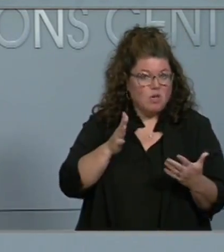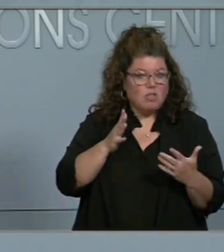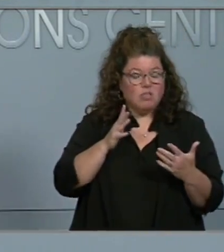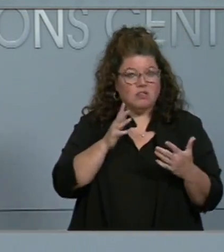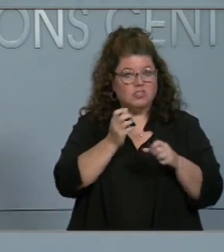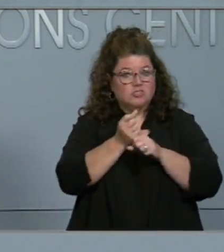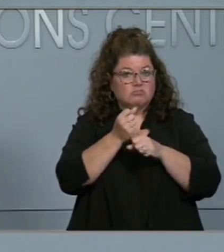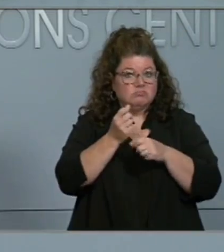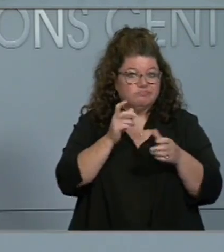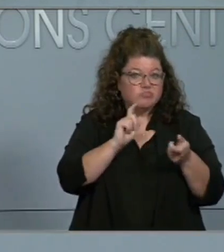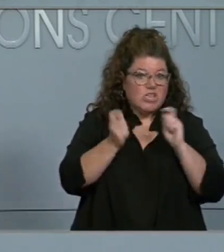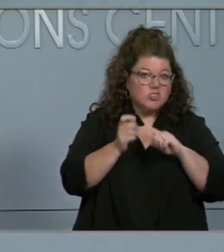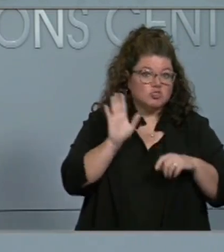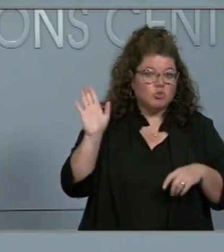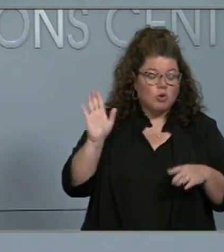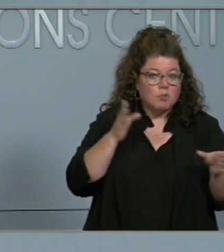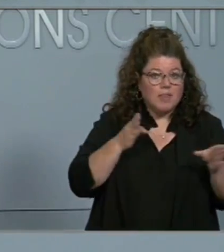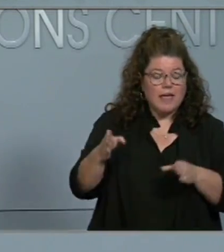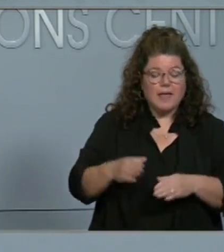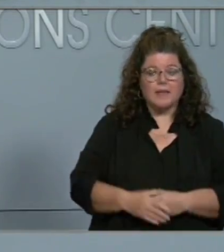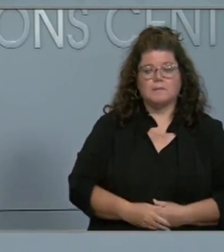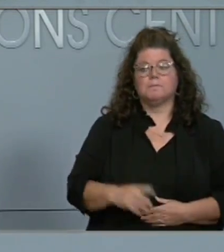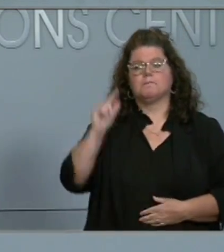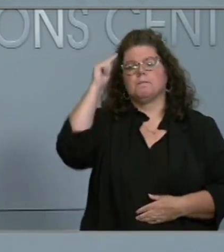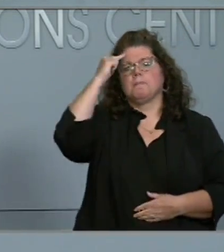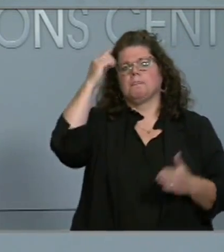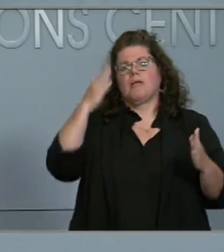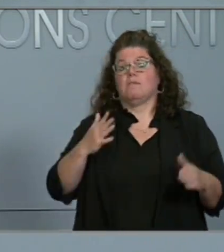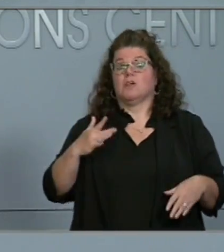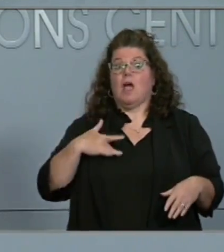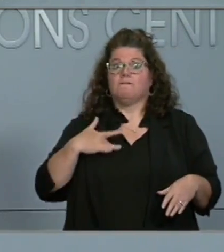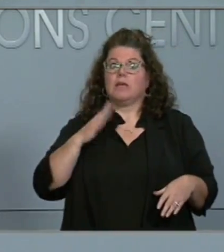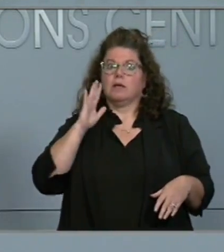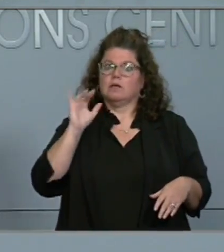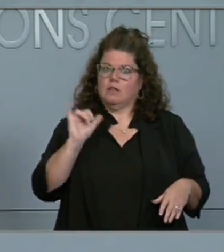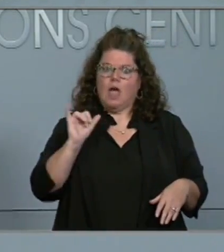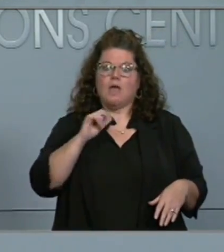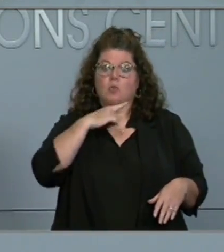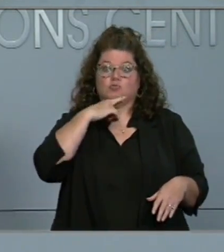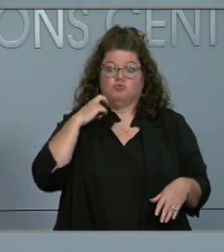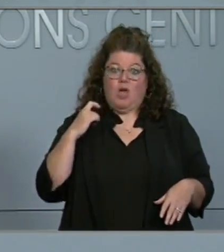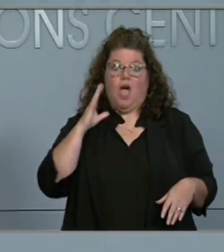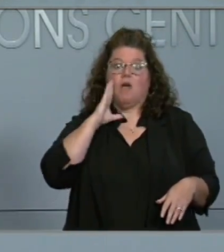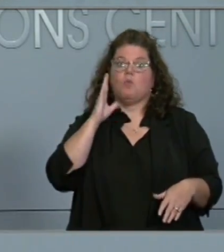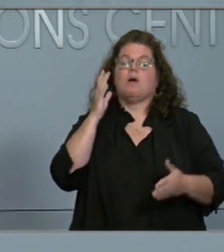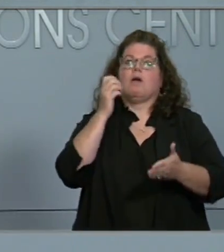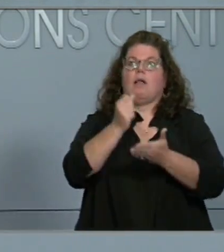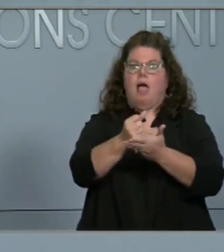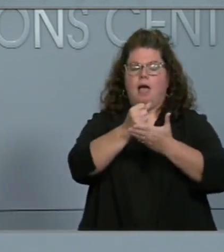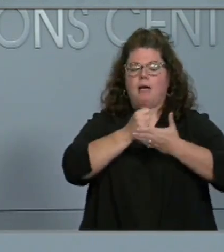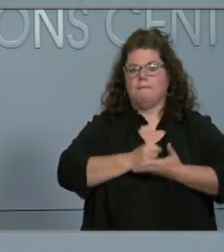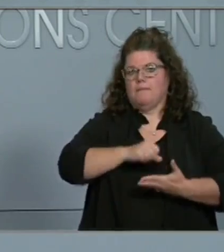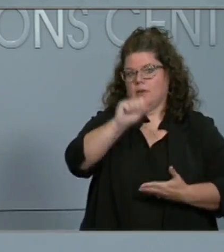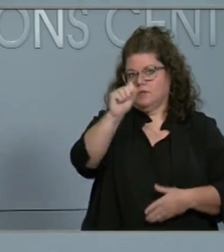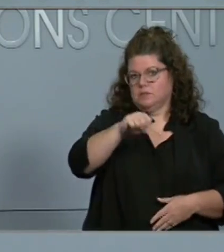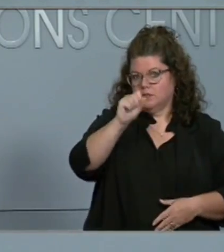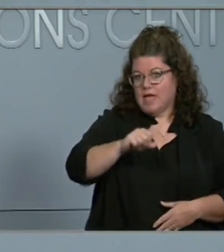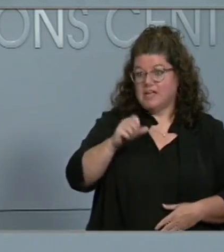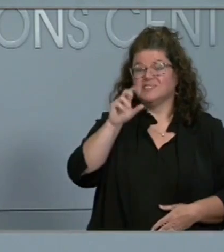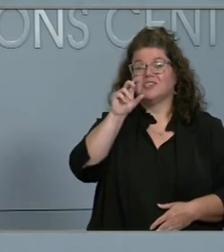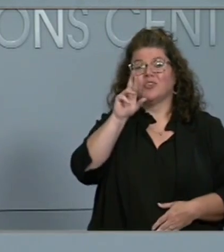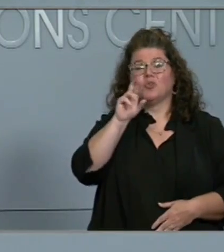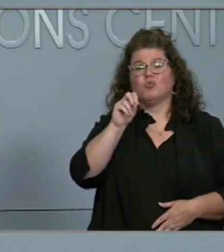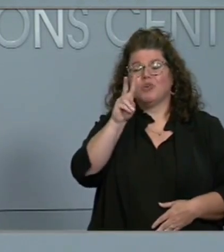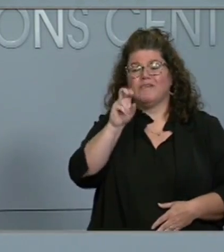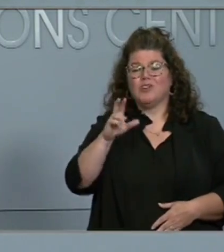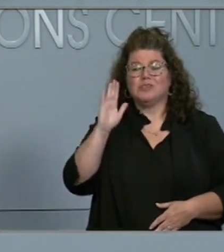I think that helps us in this situation. When you look at our river gauges across the state,